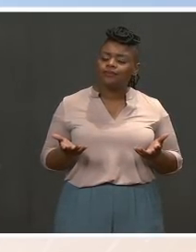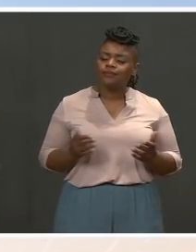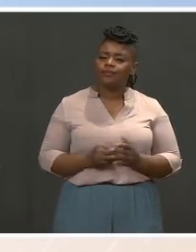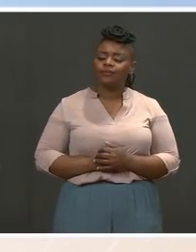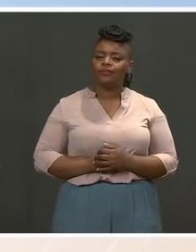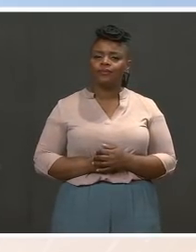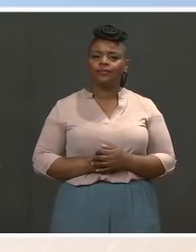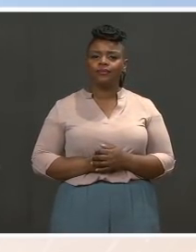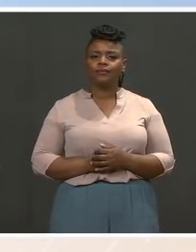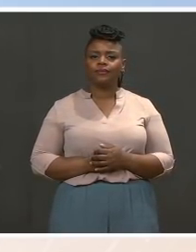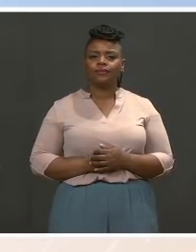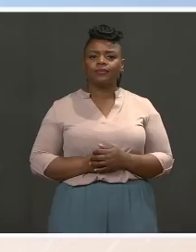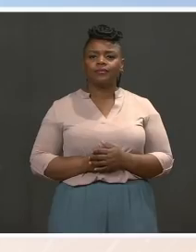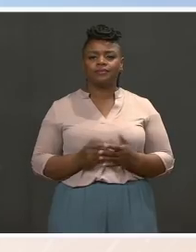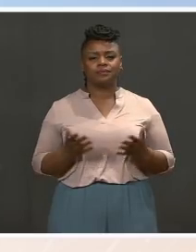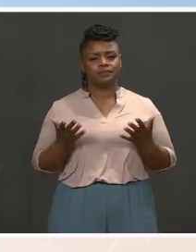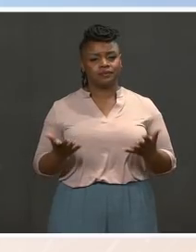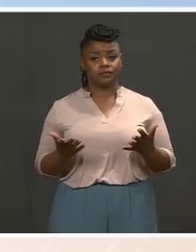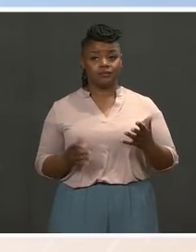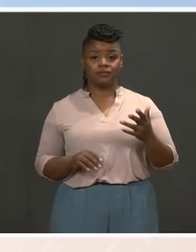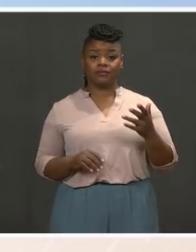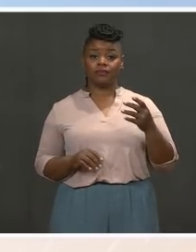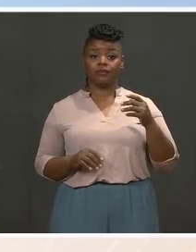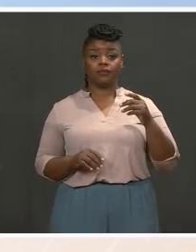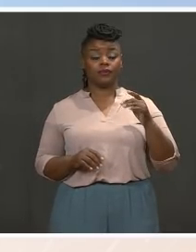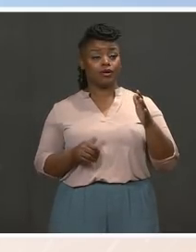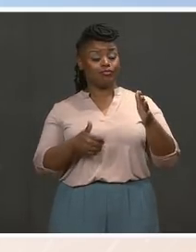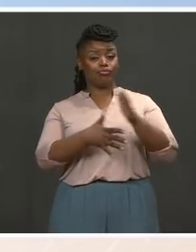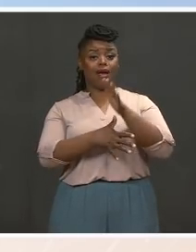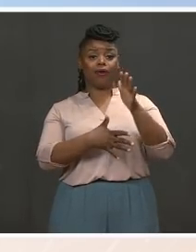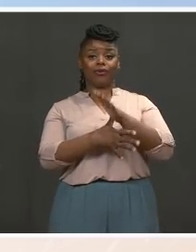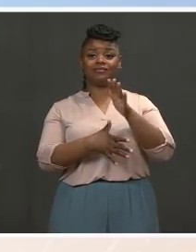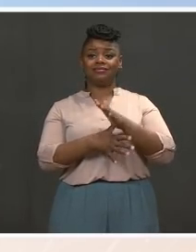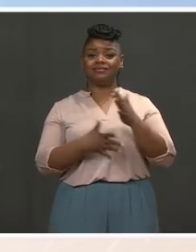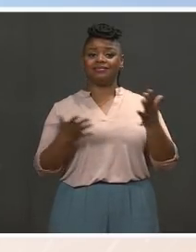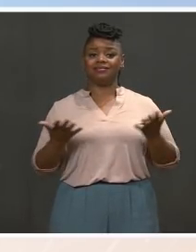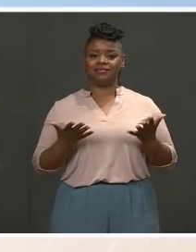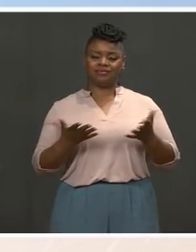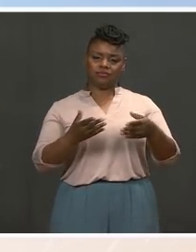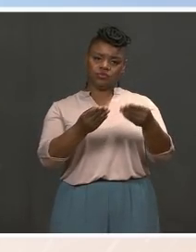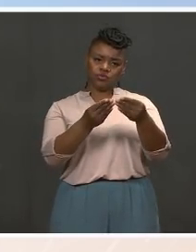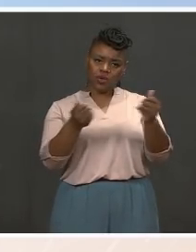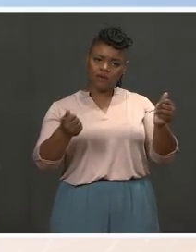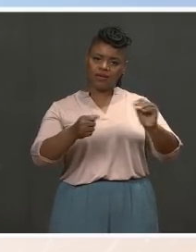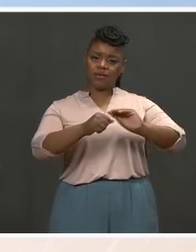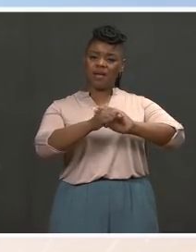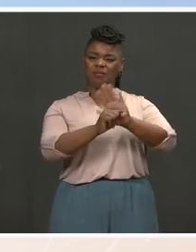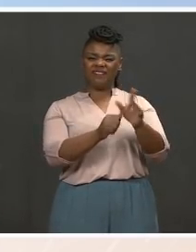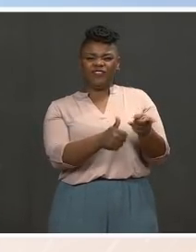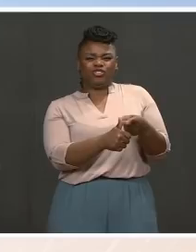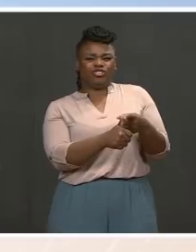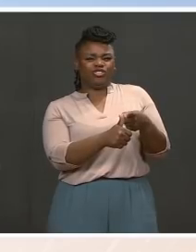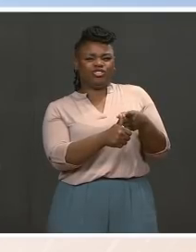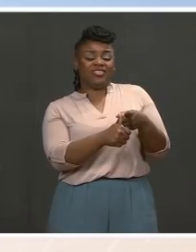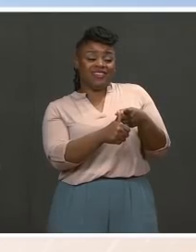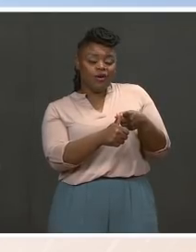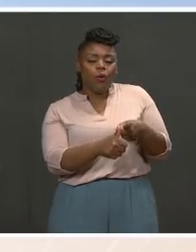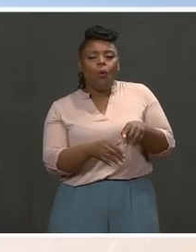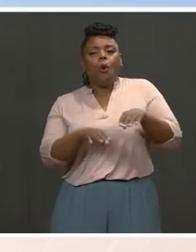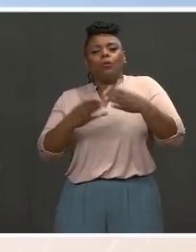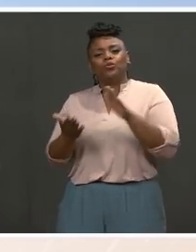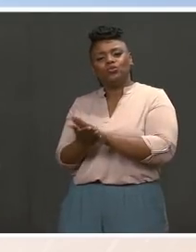going to play an important role in getting folks back into the labor force. And I want to stress that's on both sides,